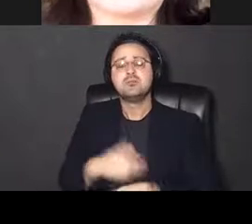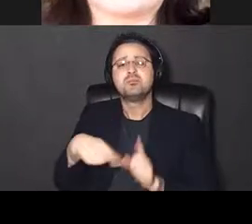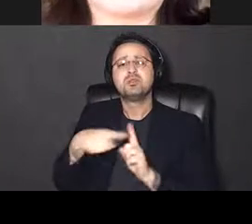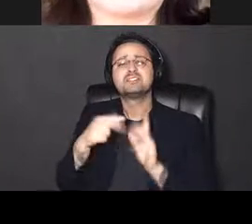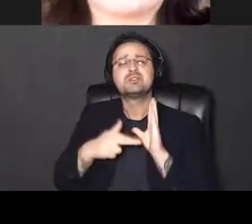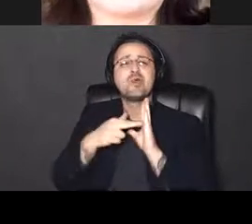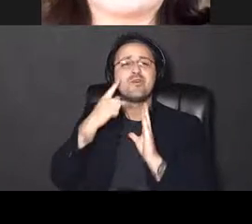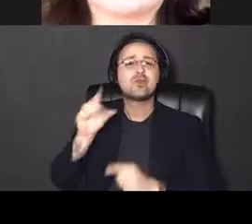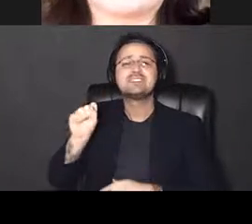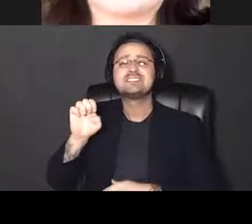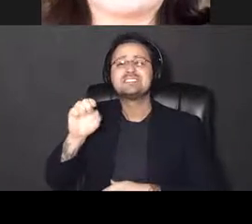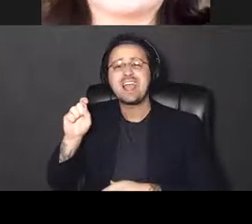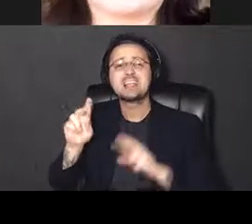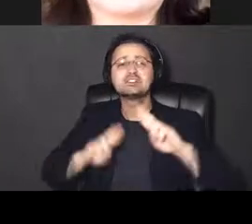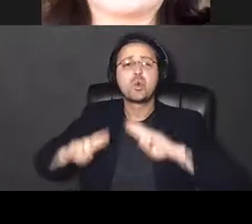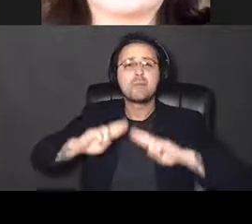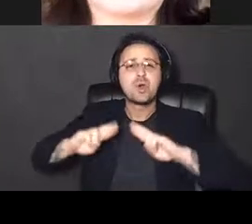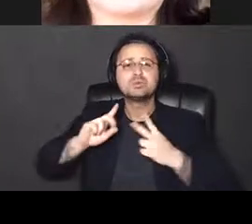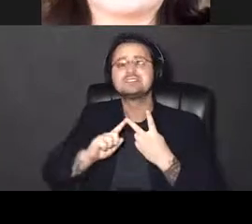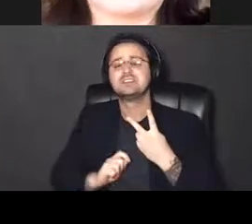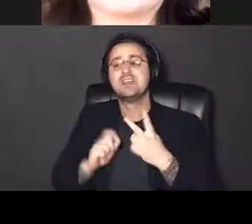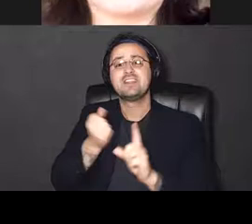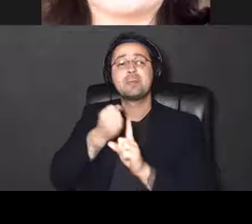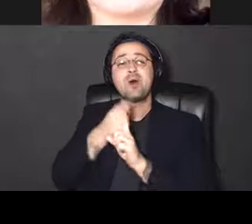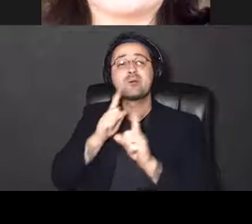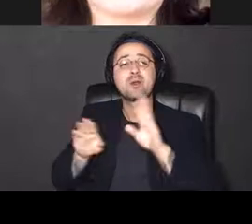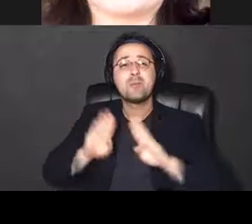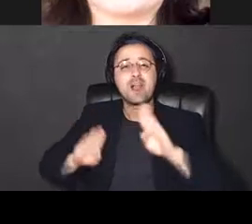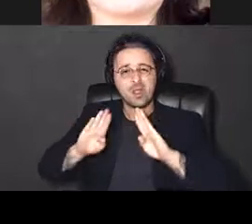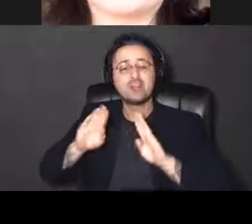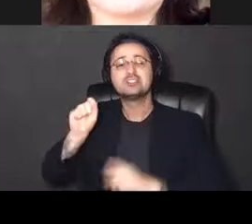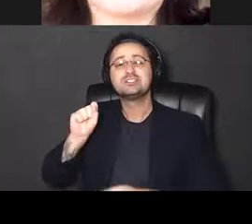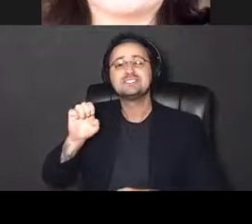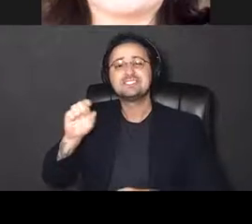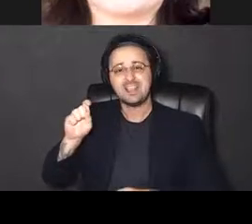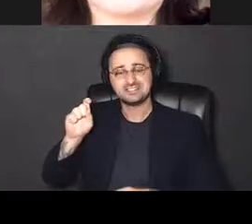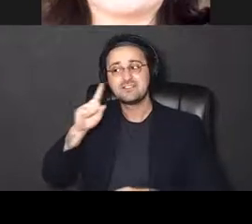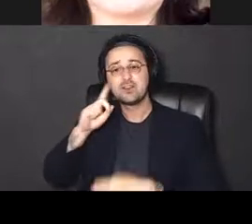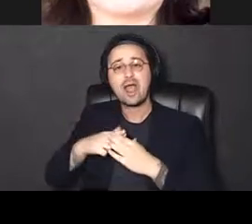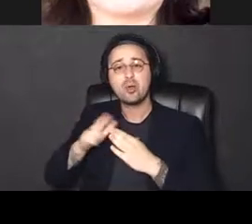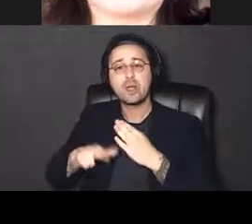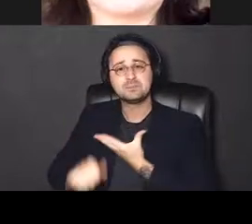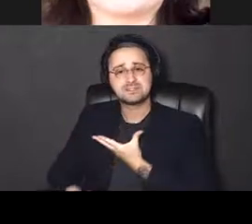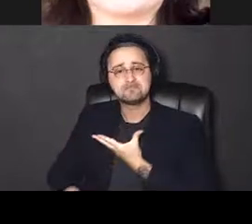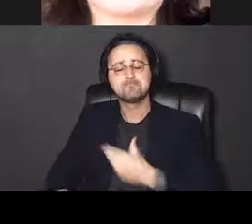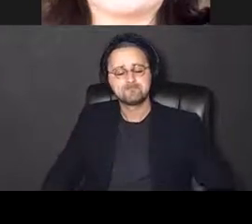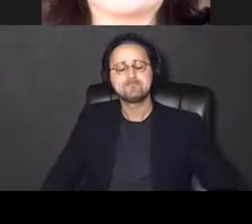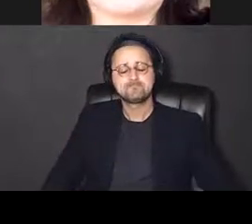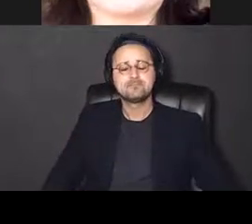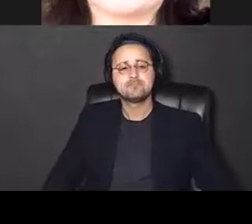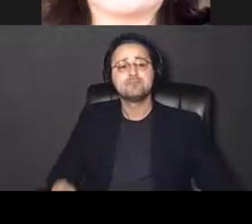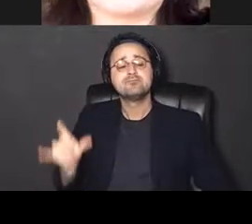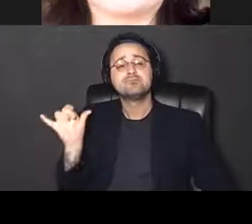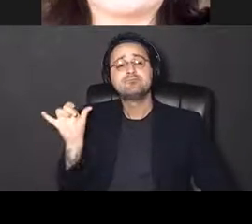sex hormones and the impact of biological sex on outcomes. And we're also quite